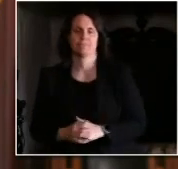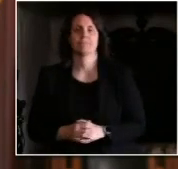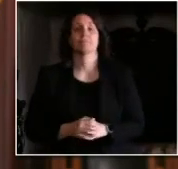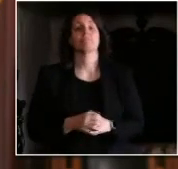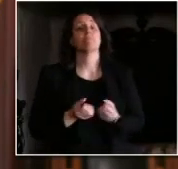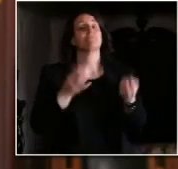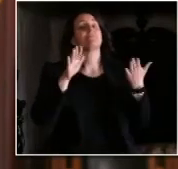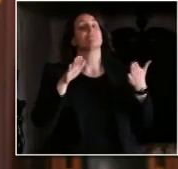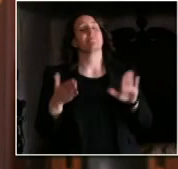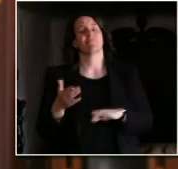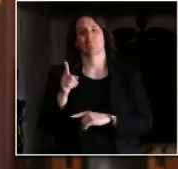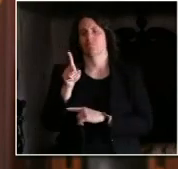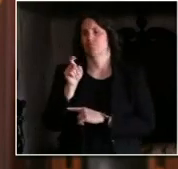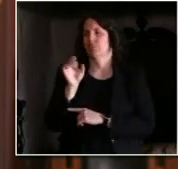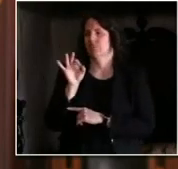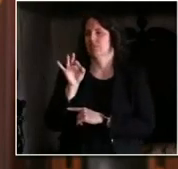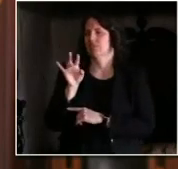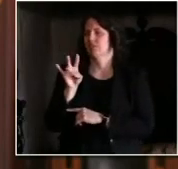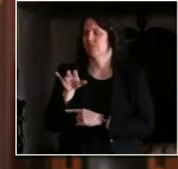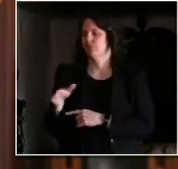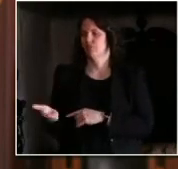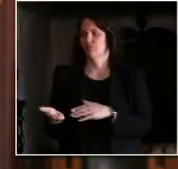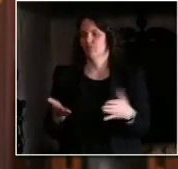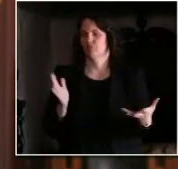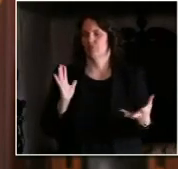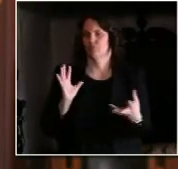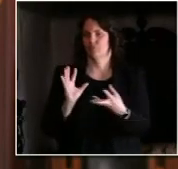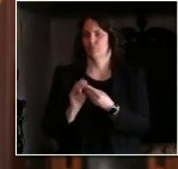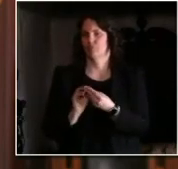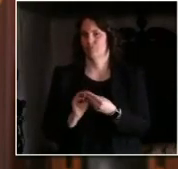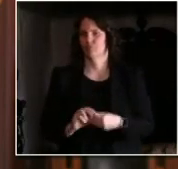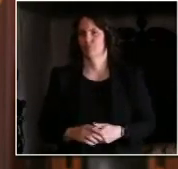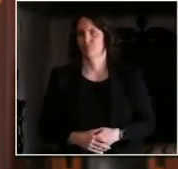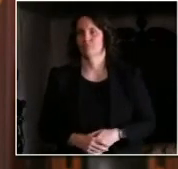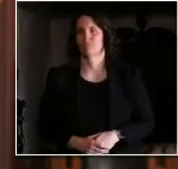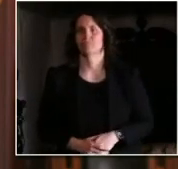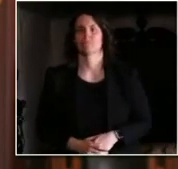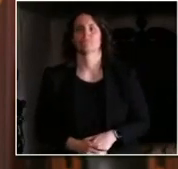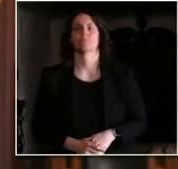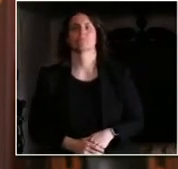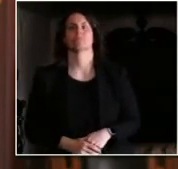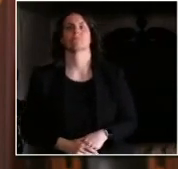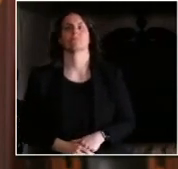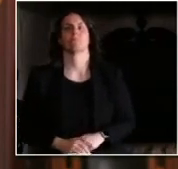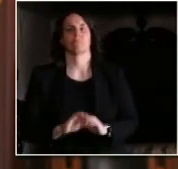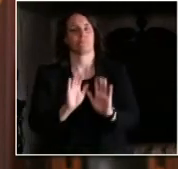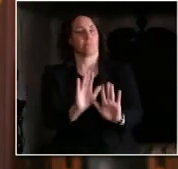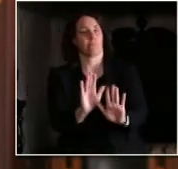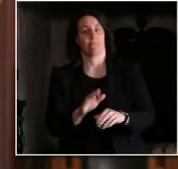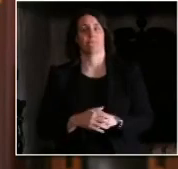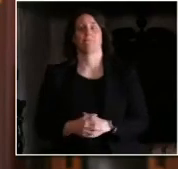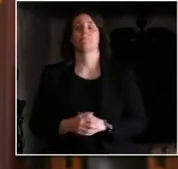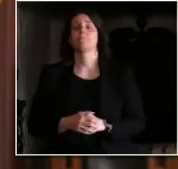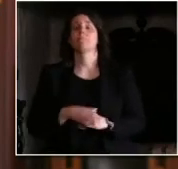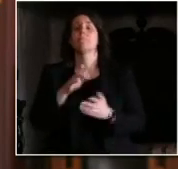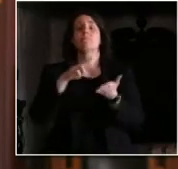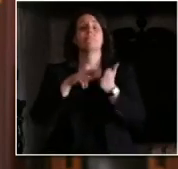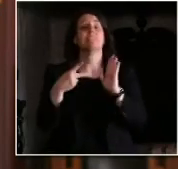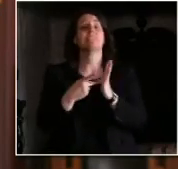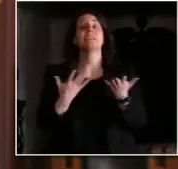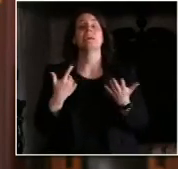start to turn the dial on safer at home, further expanding testing and more robust public health containment measures must be in place.